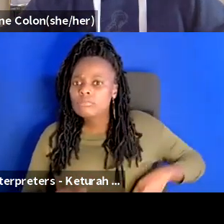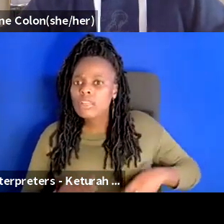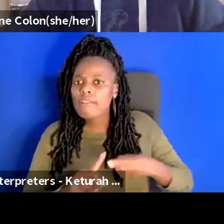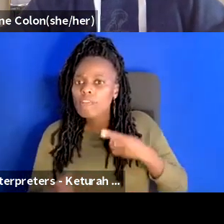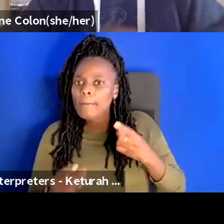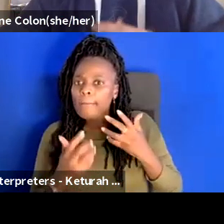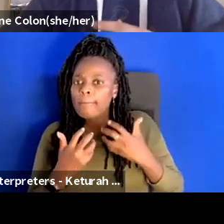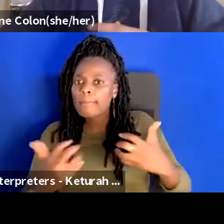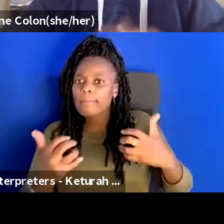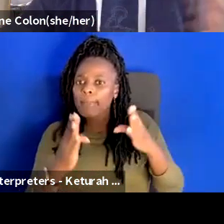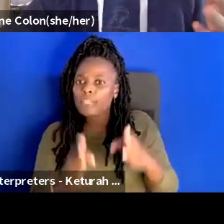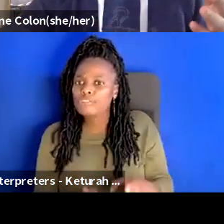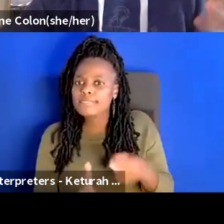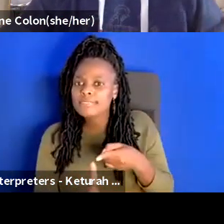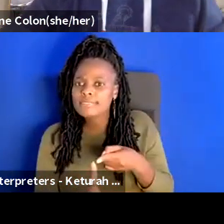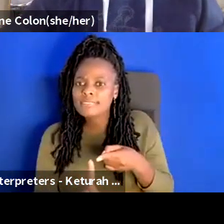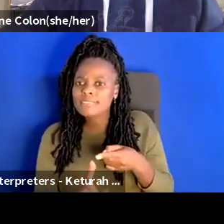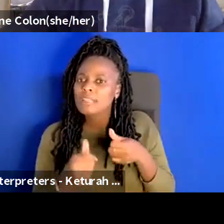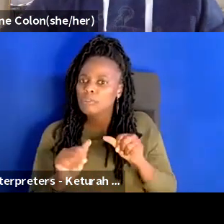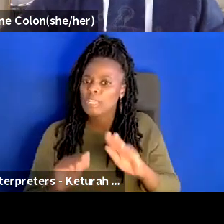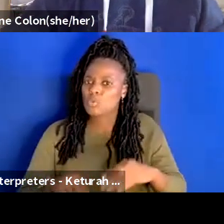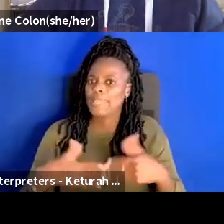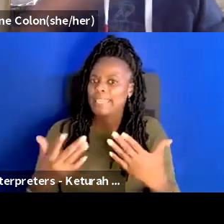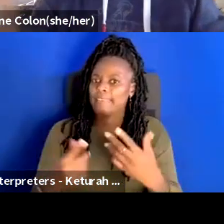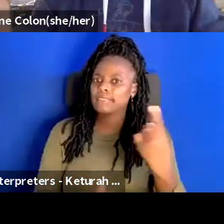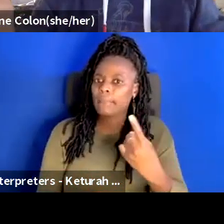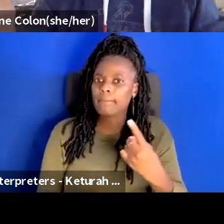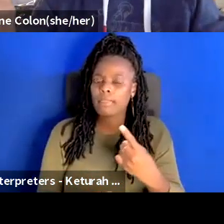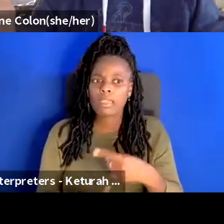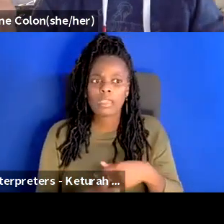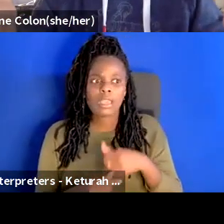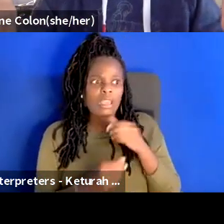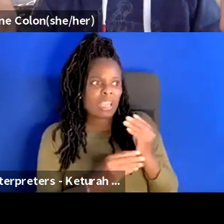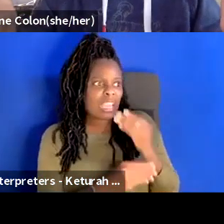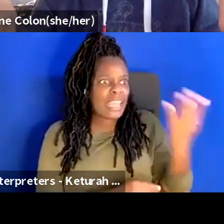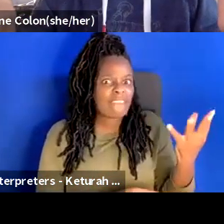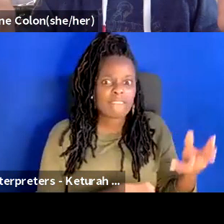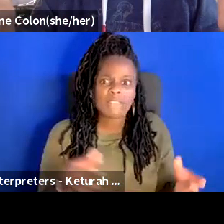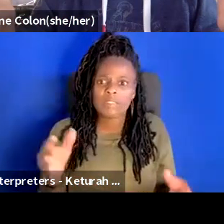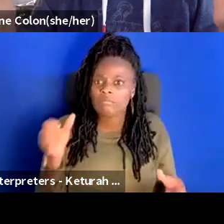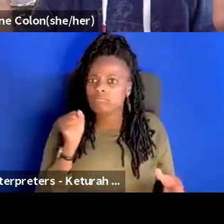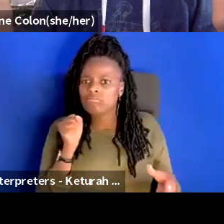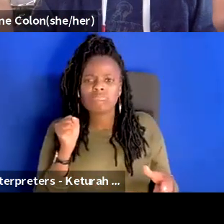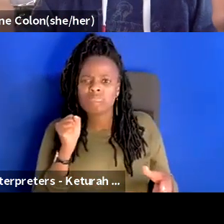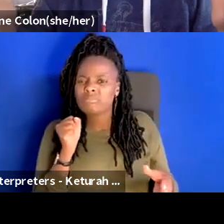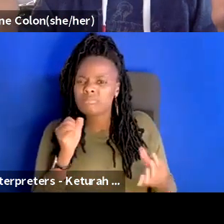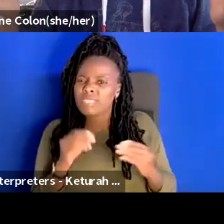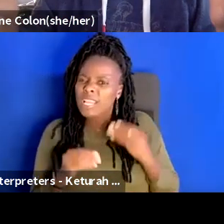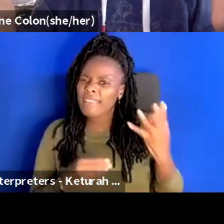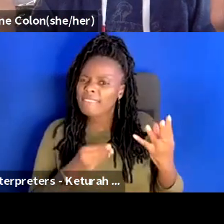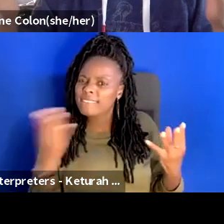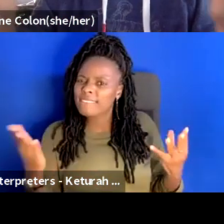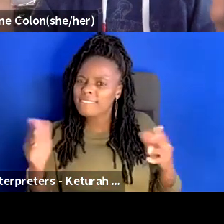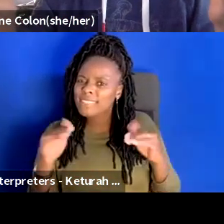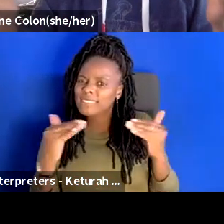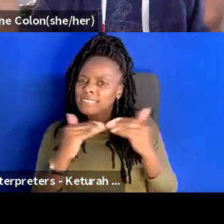something to the patron and i wouldn't want to give one patron something that i wasn't giving another um and if anything i